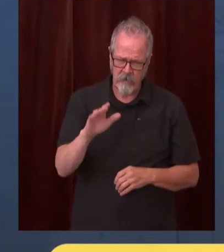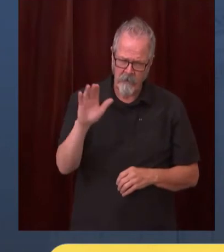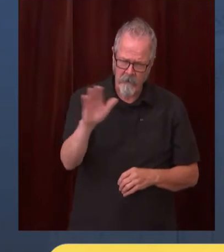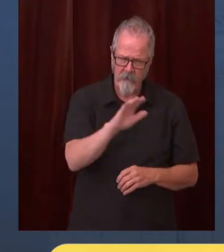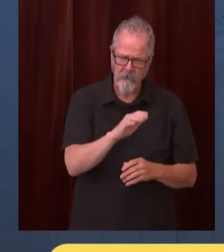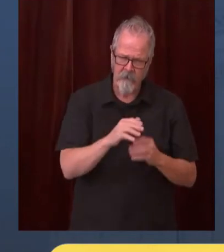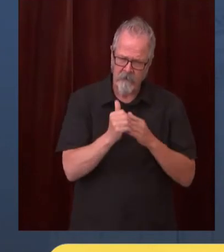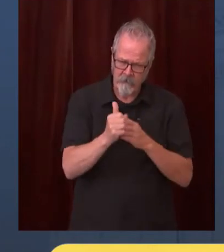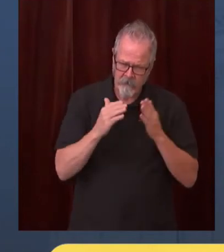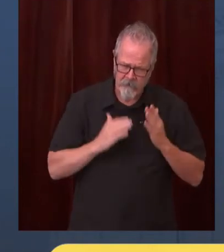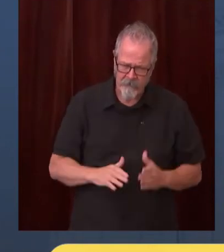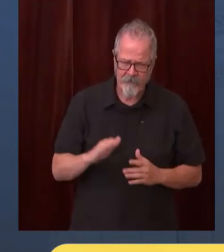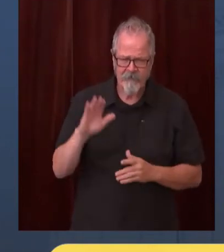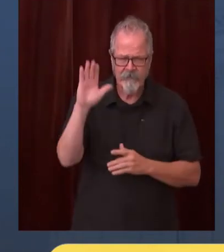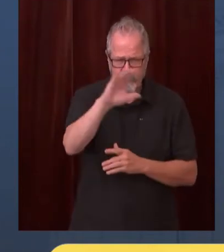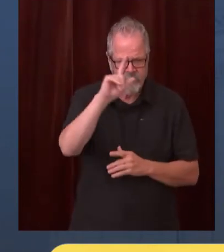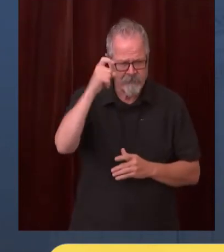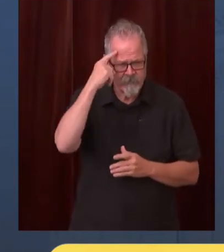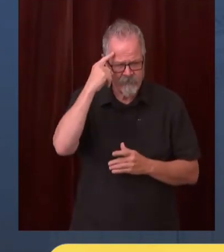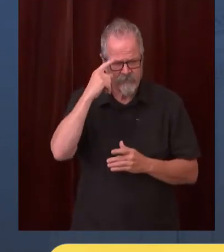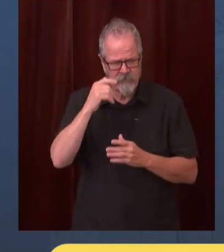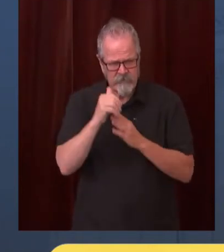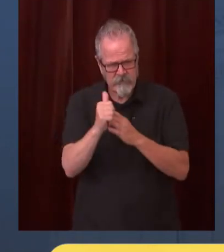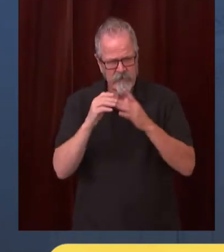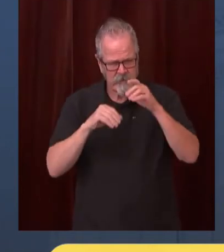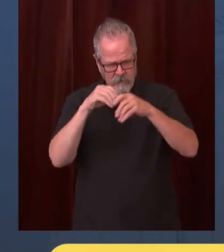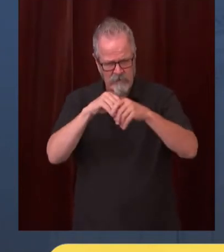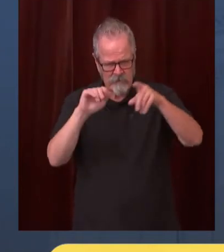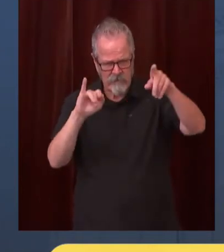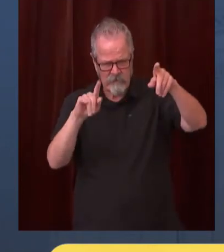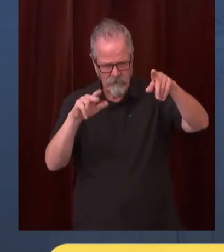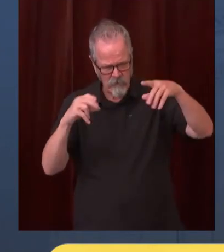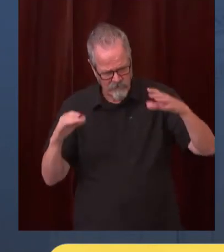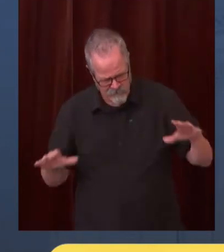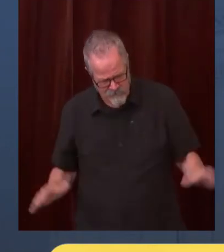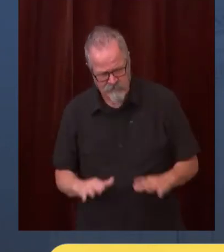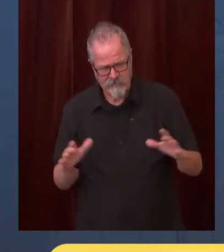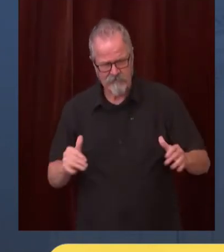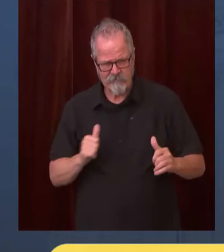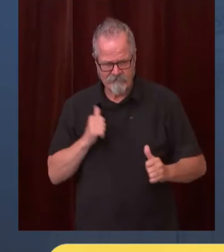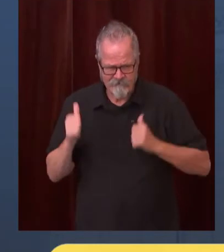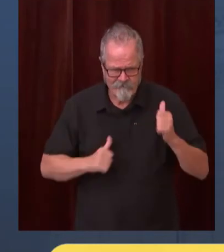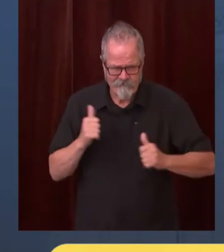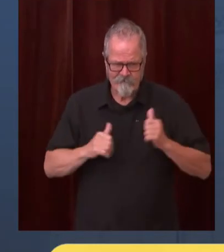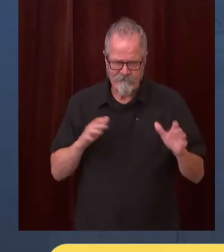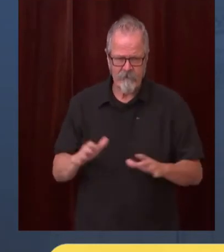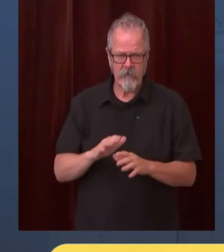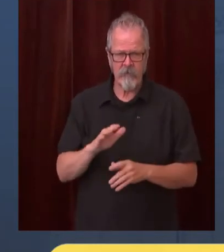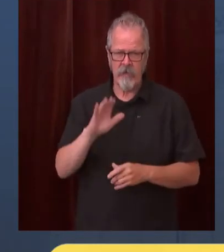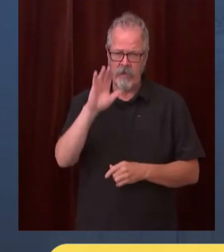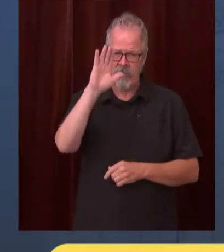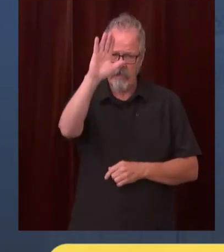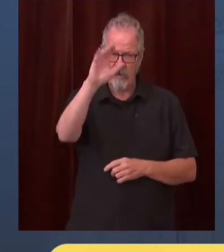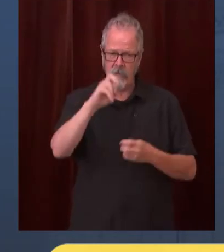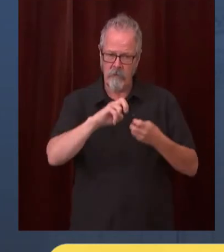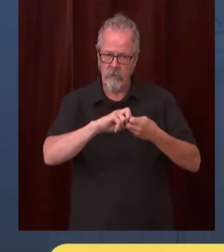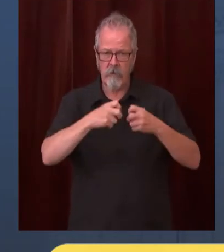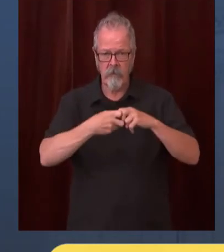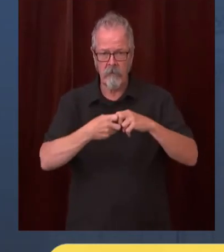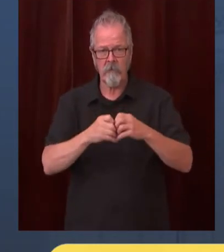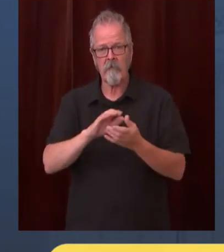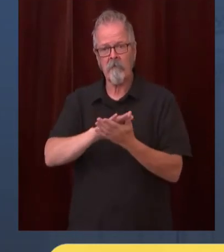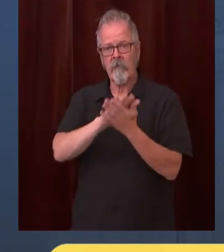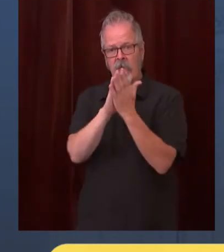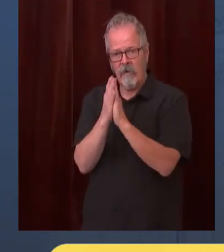as patients from idaho would would need to cross over to eastern washington hospitals those hospitals are